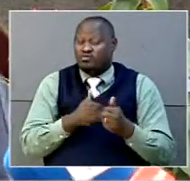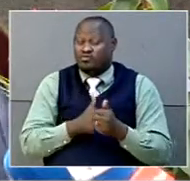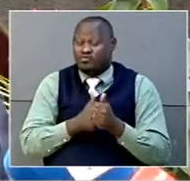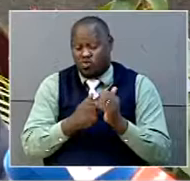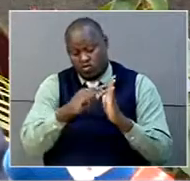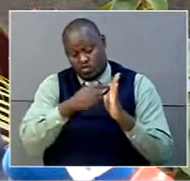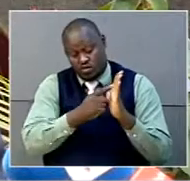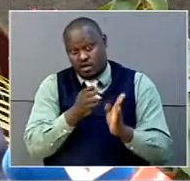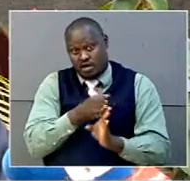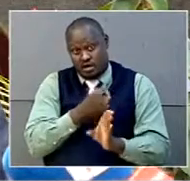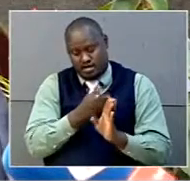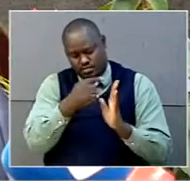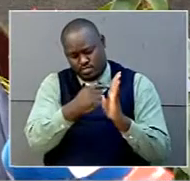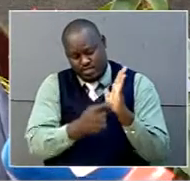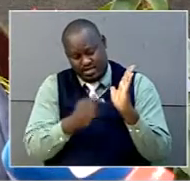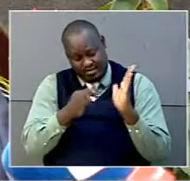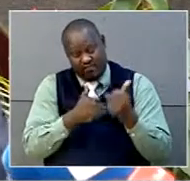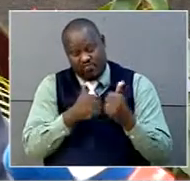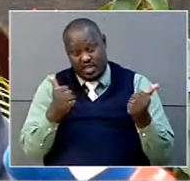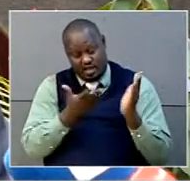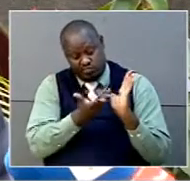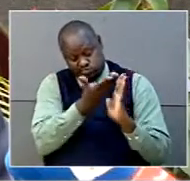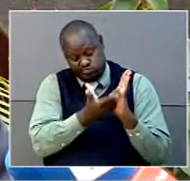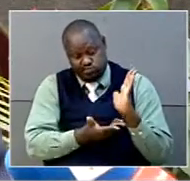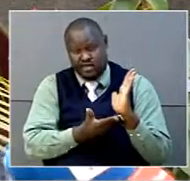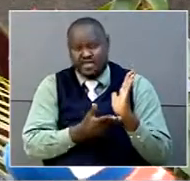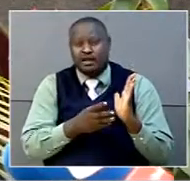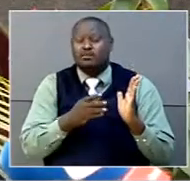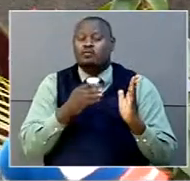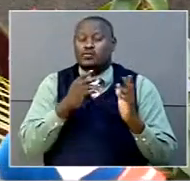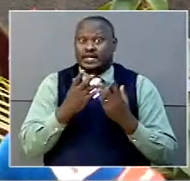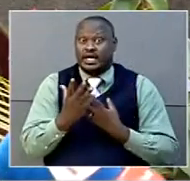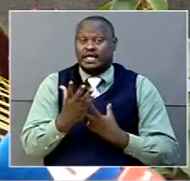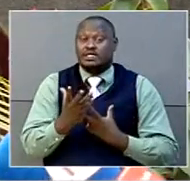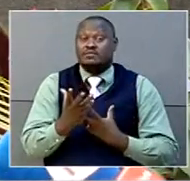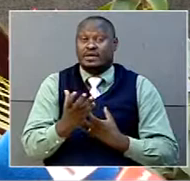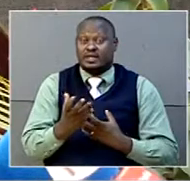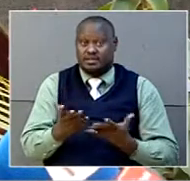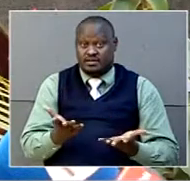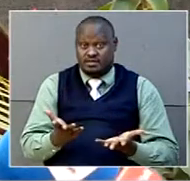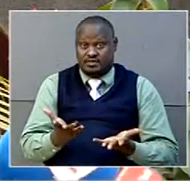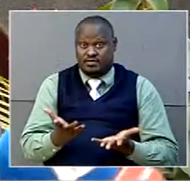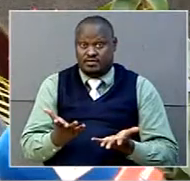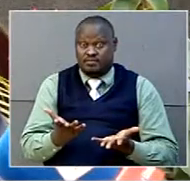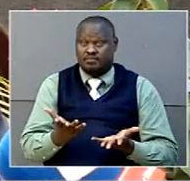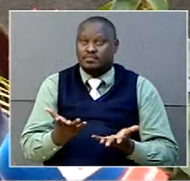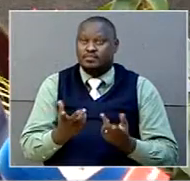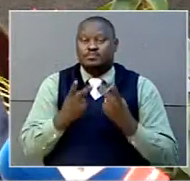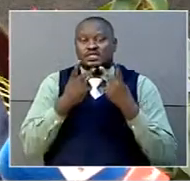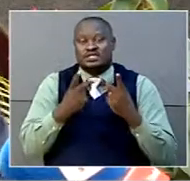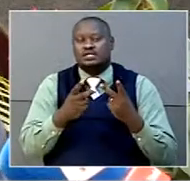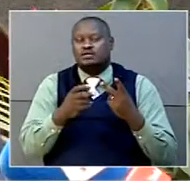guidelines, we expect not similar sentences, but comparable